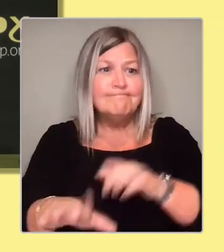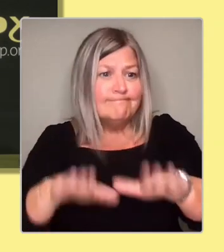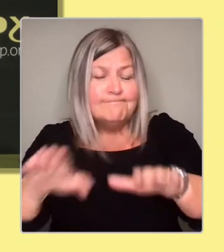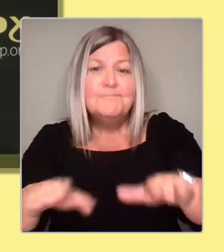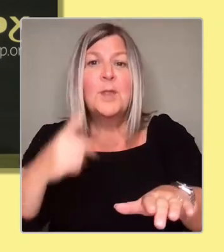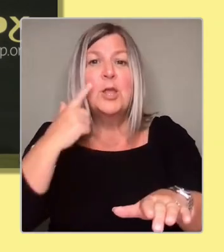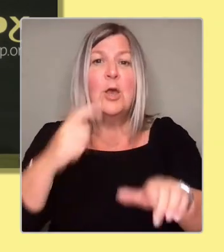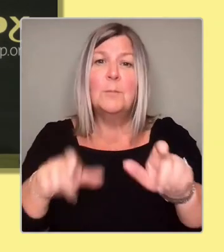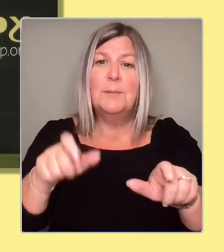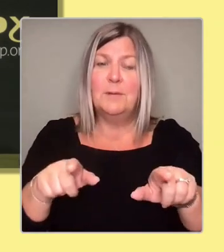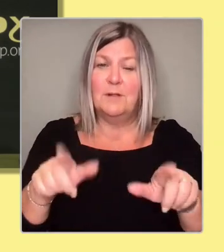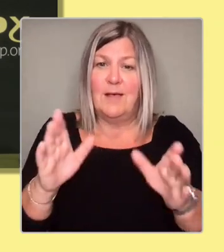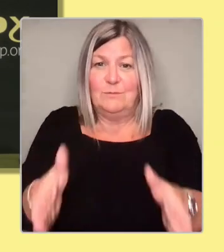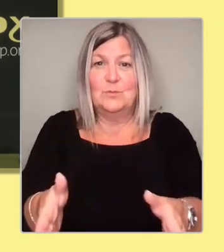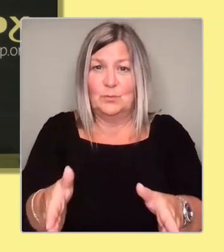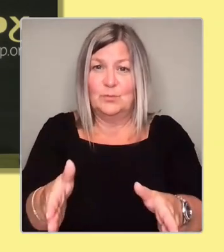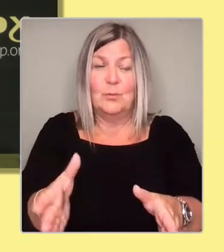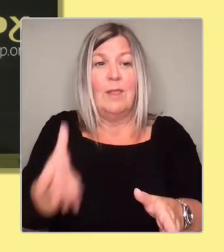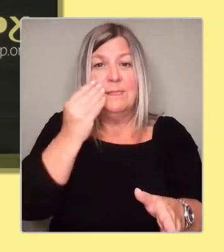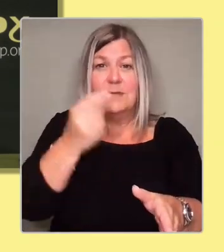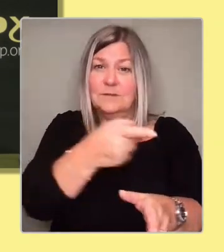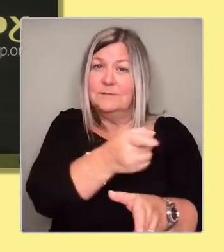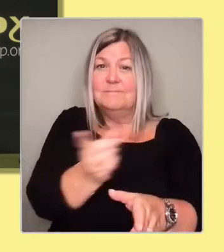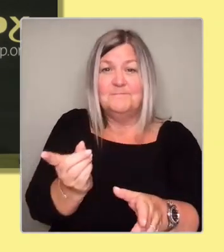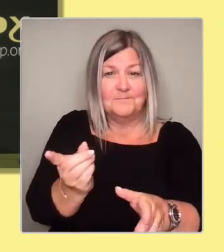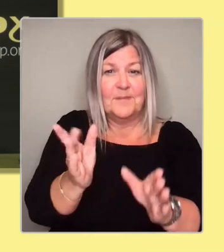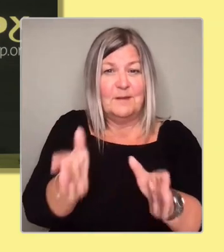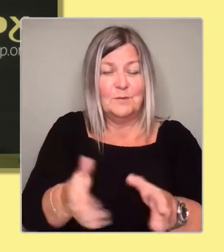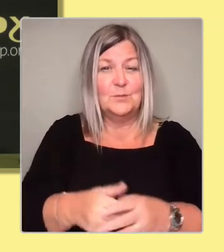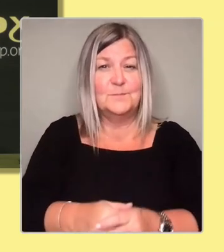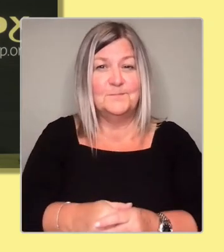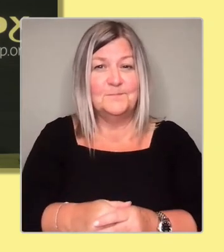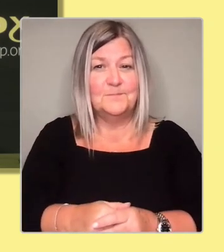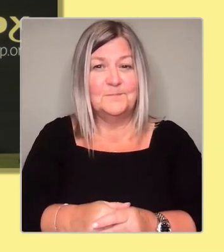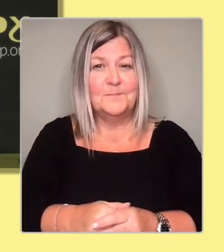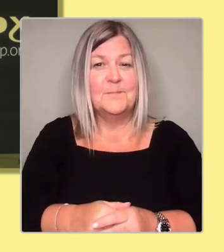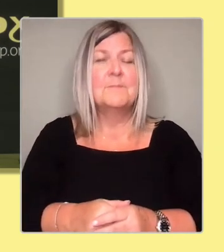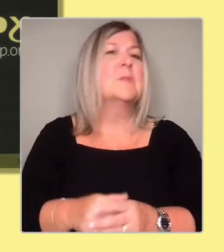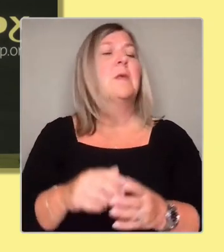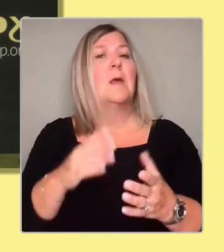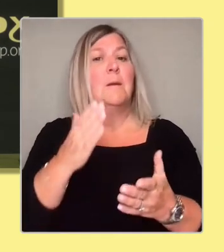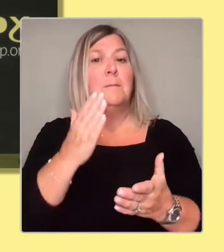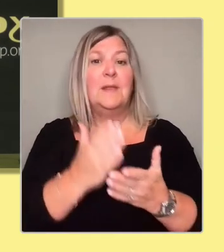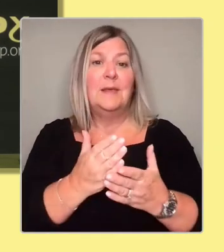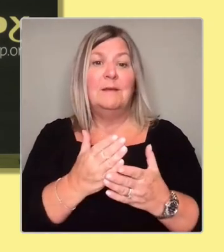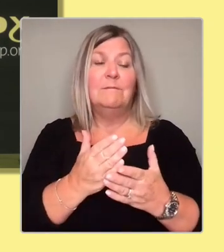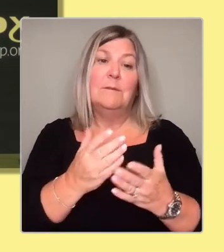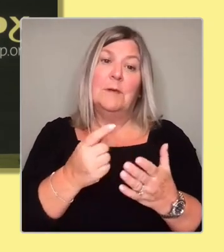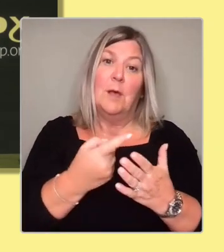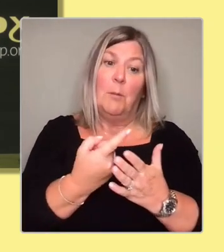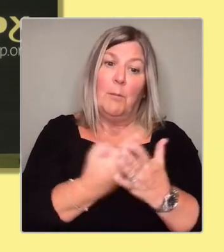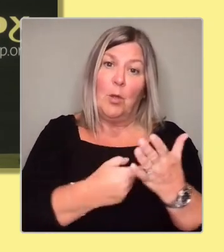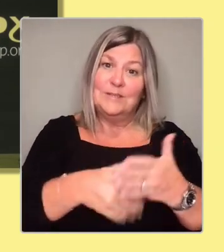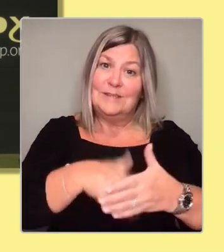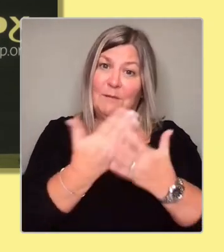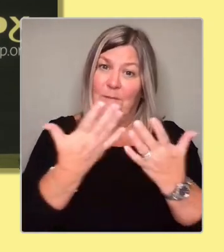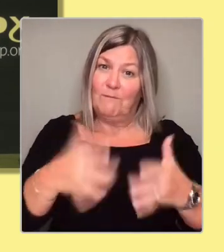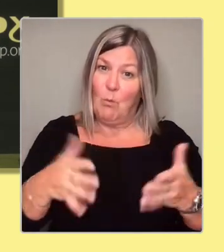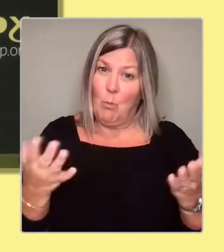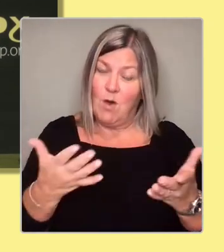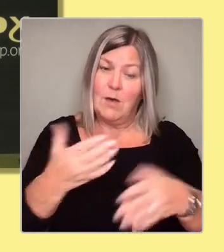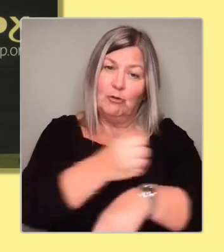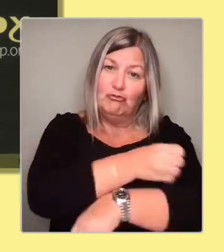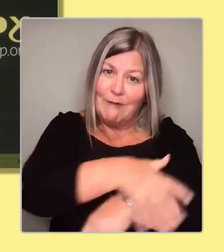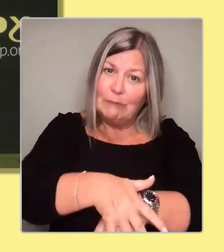ensuring that policy development is built from grassroots up, that includes the policy agenda that we have for our young